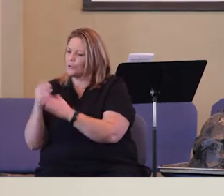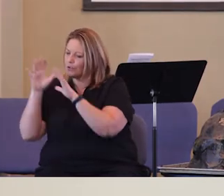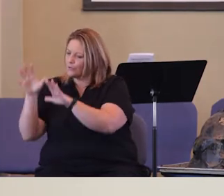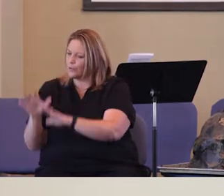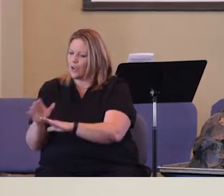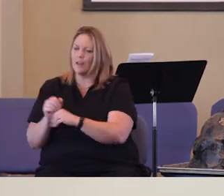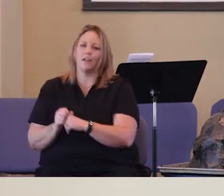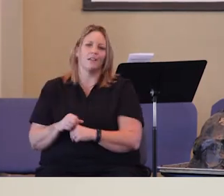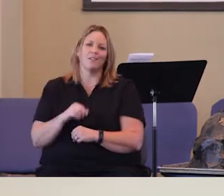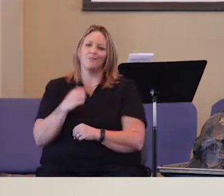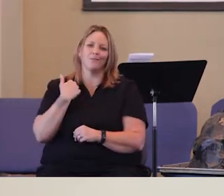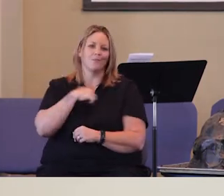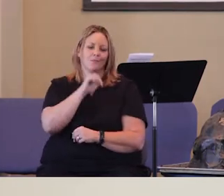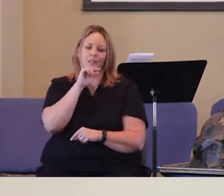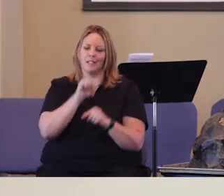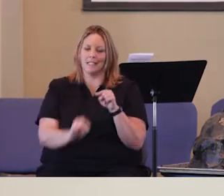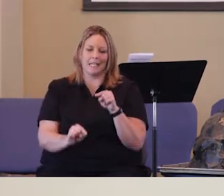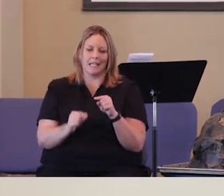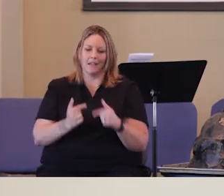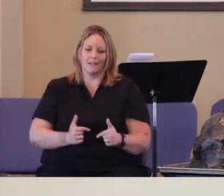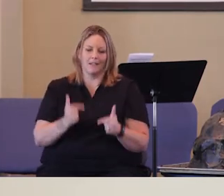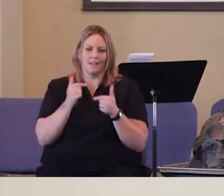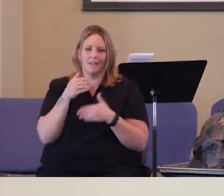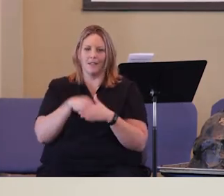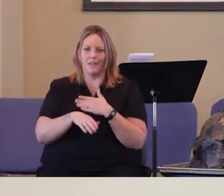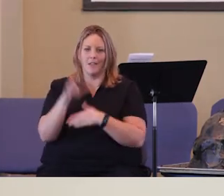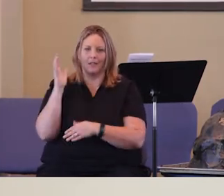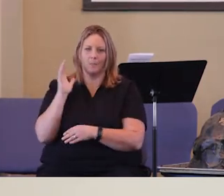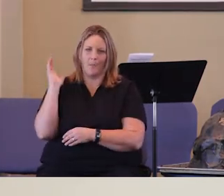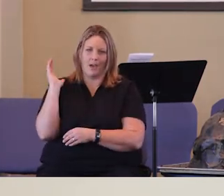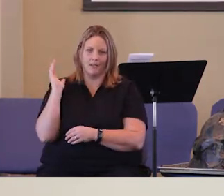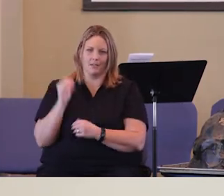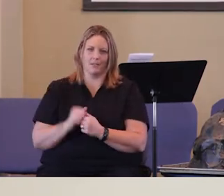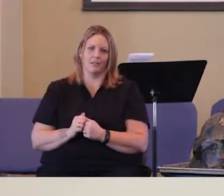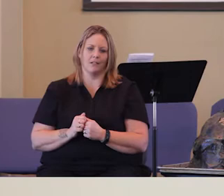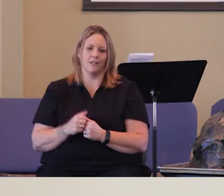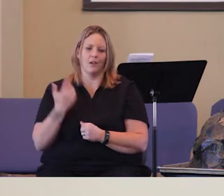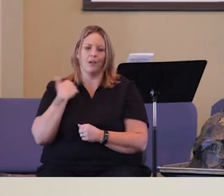this way and that was so great. And what, we can't live in the past.